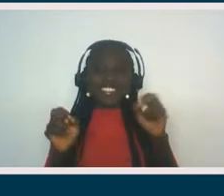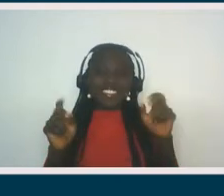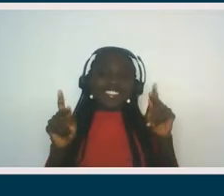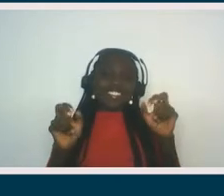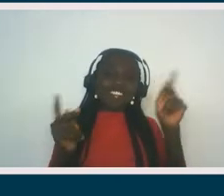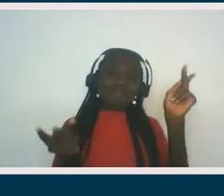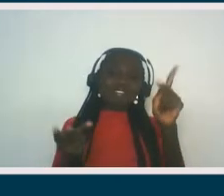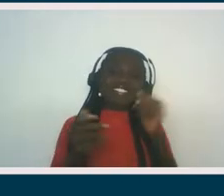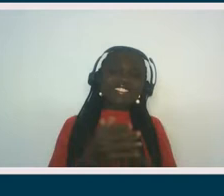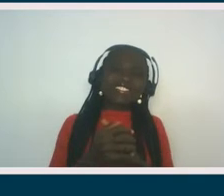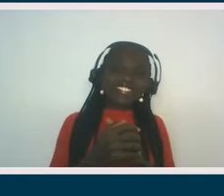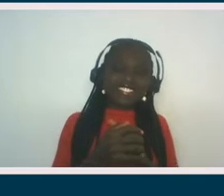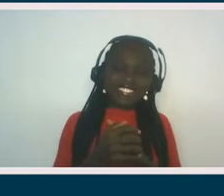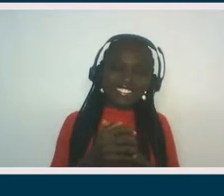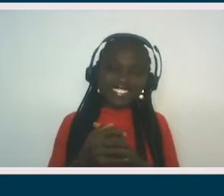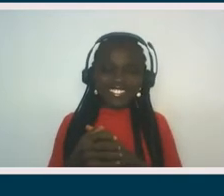Um,